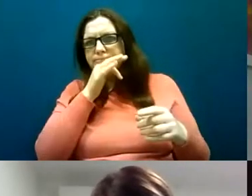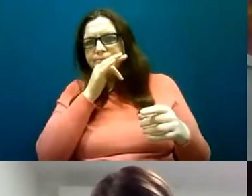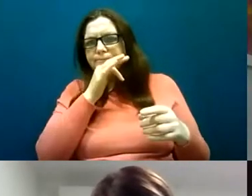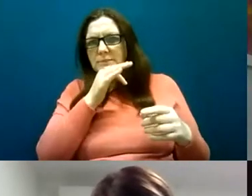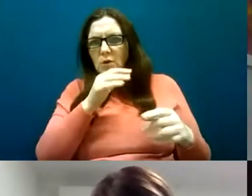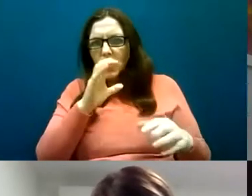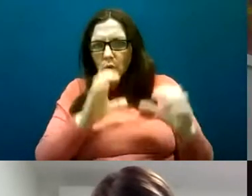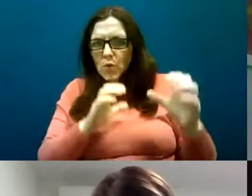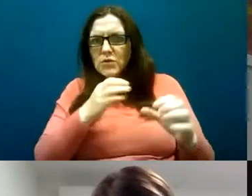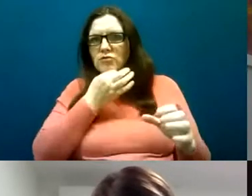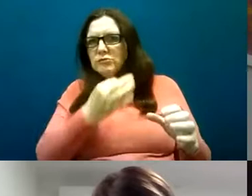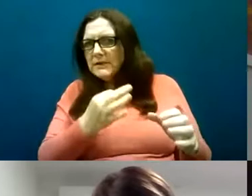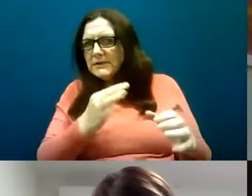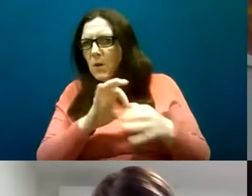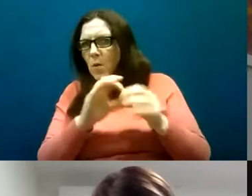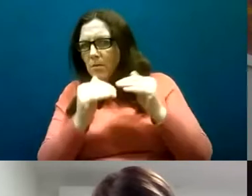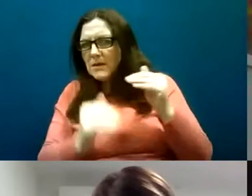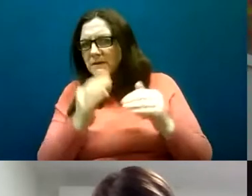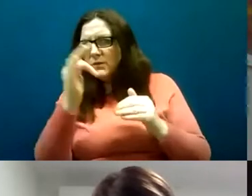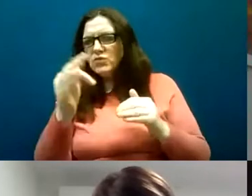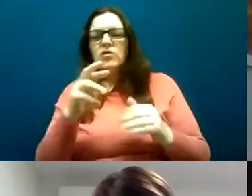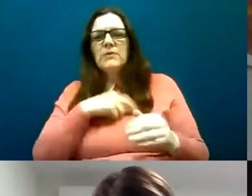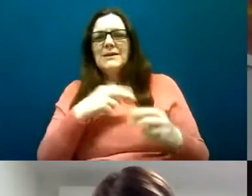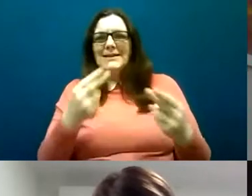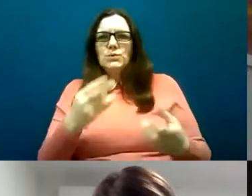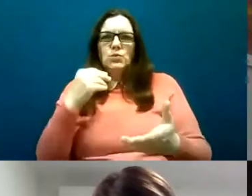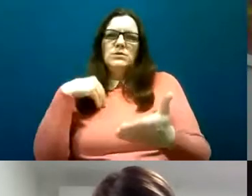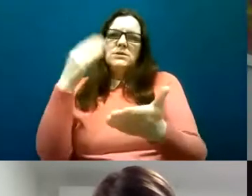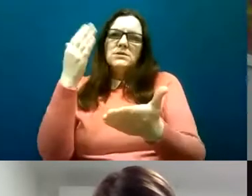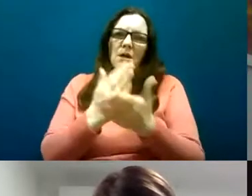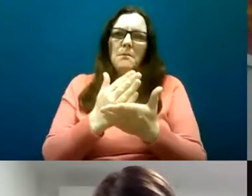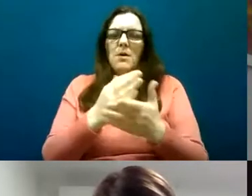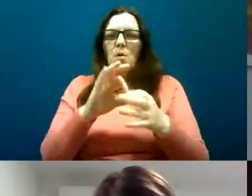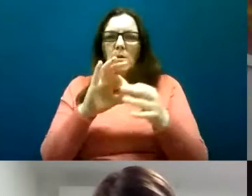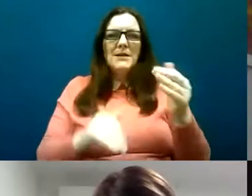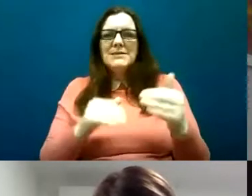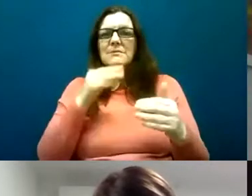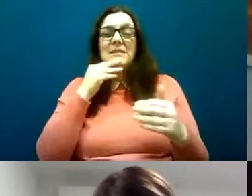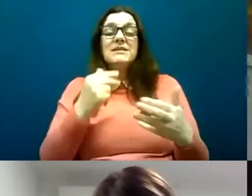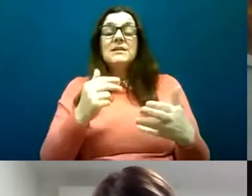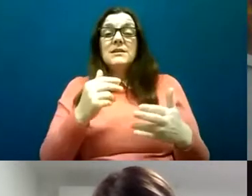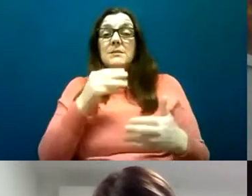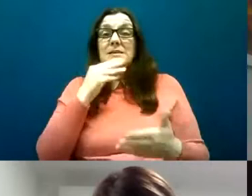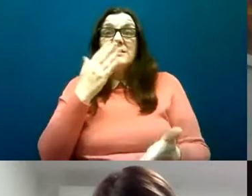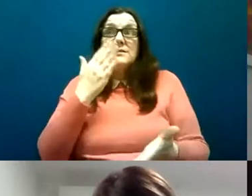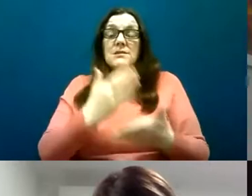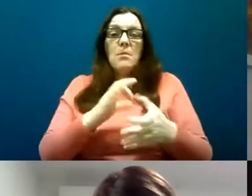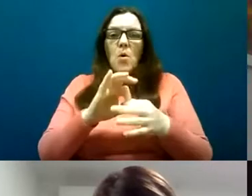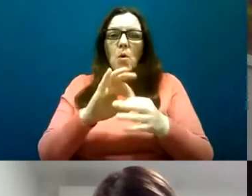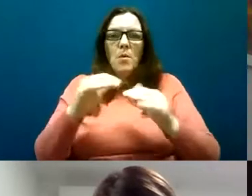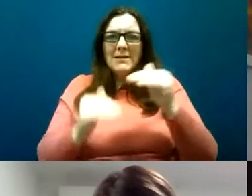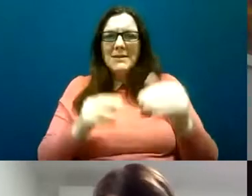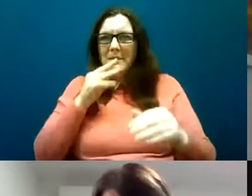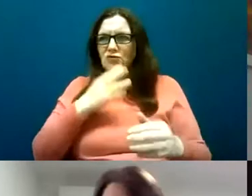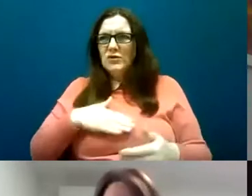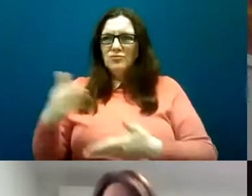homelessness and I think the importance of prevention as well and prevention is about more than simply the provision of bricks